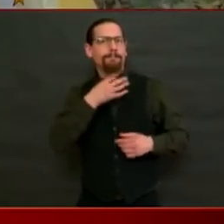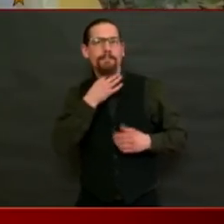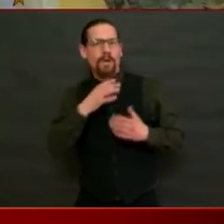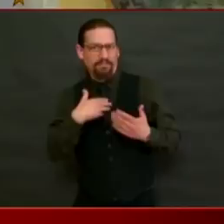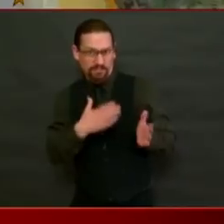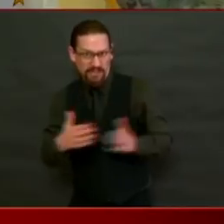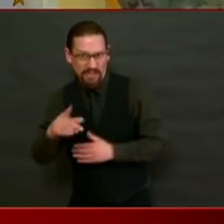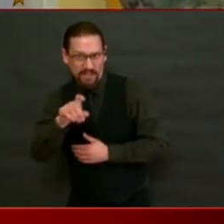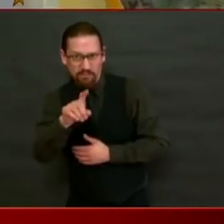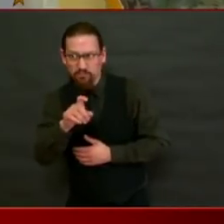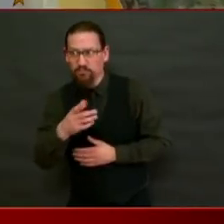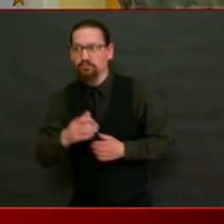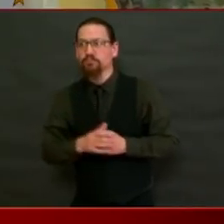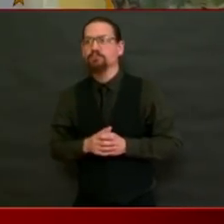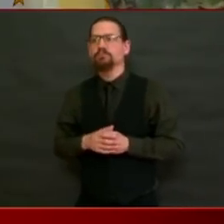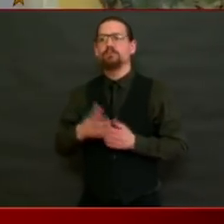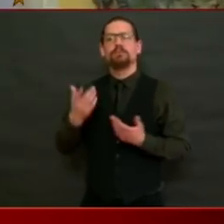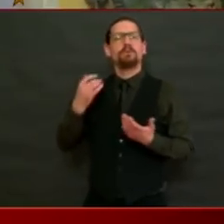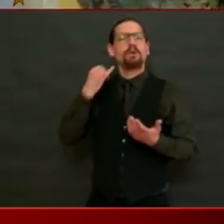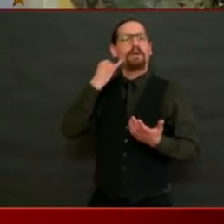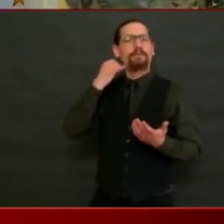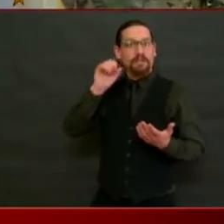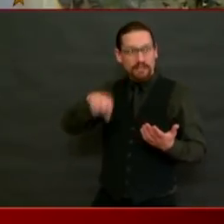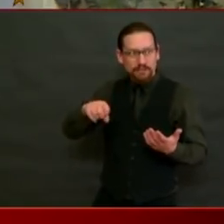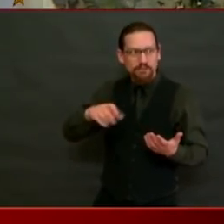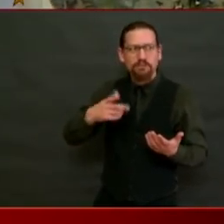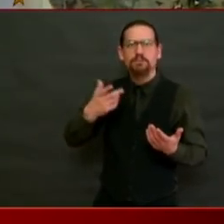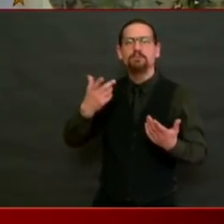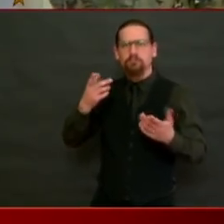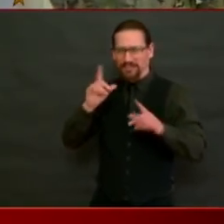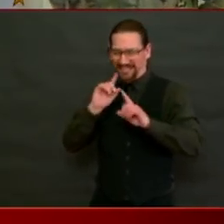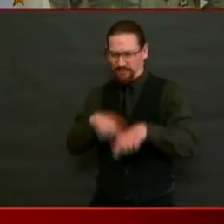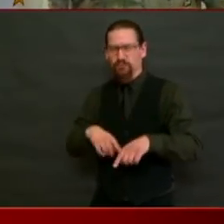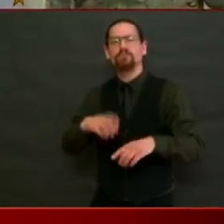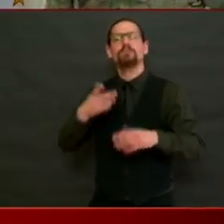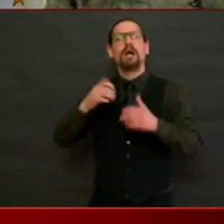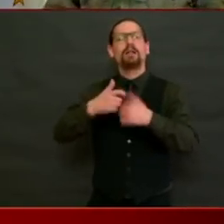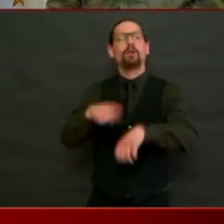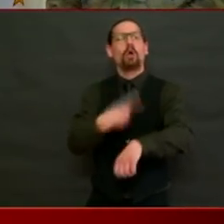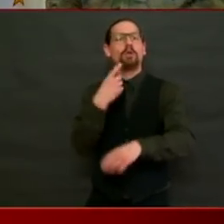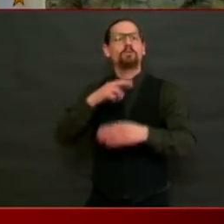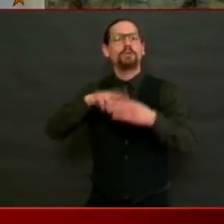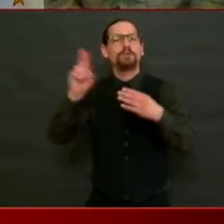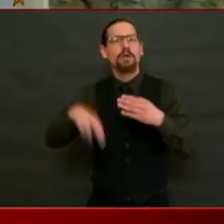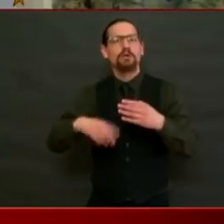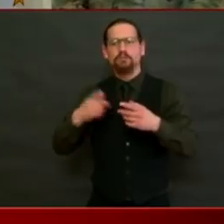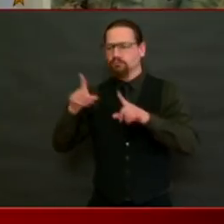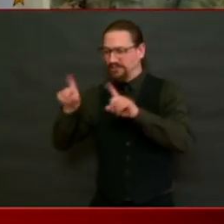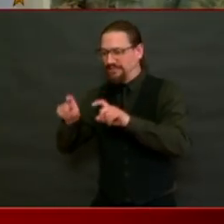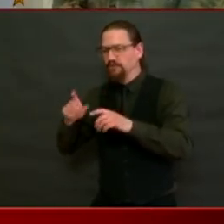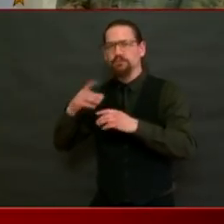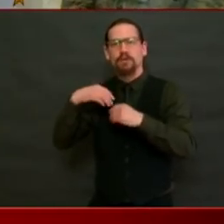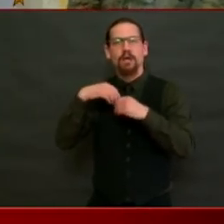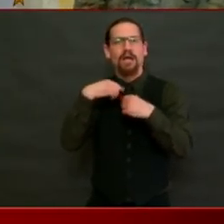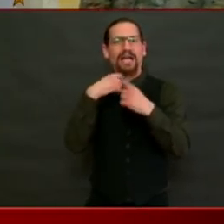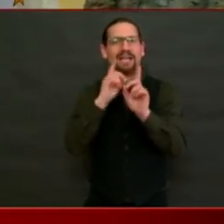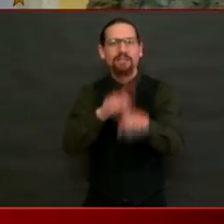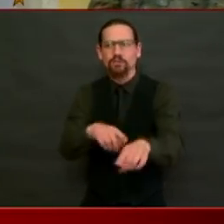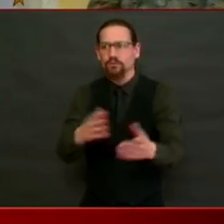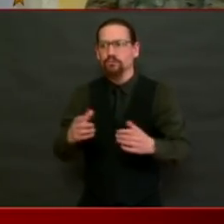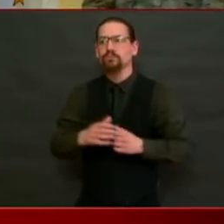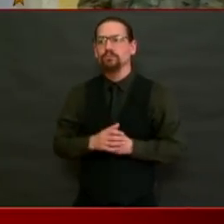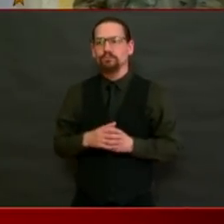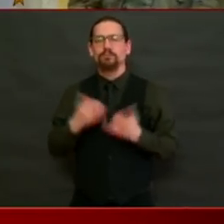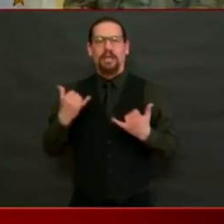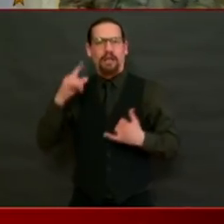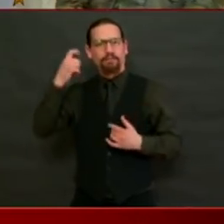let me say a word about testing. In an ideal world, we would be able to do that. In an ideal, I